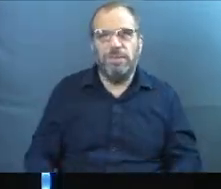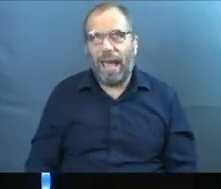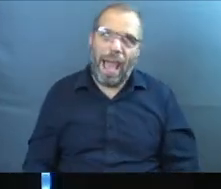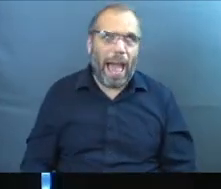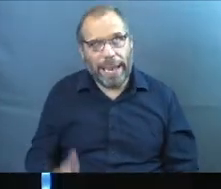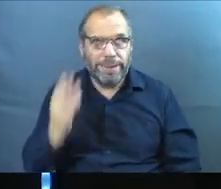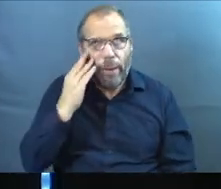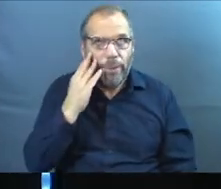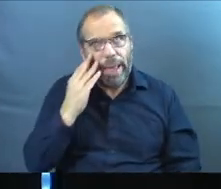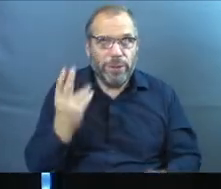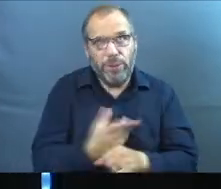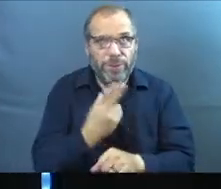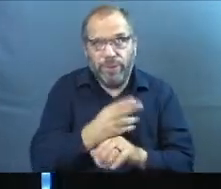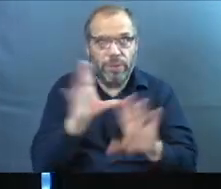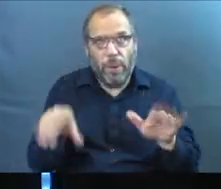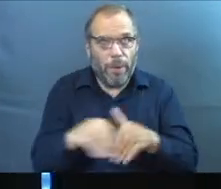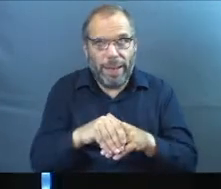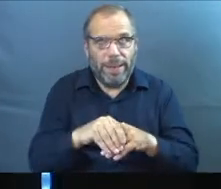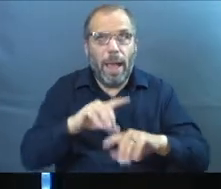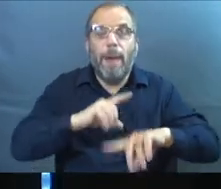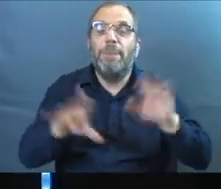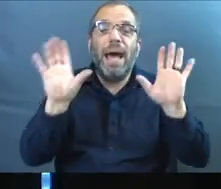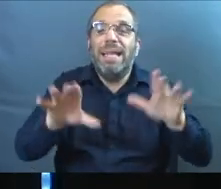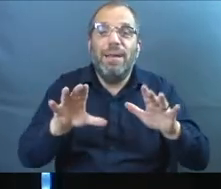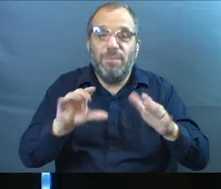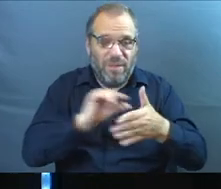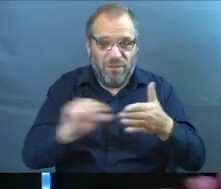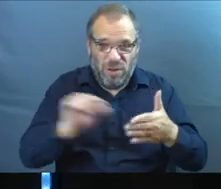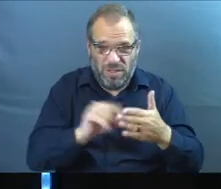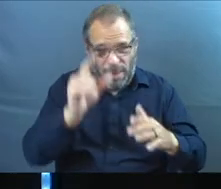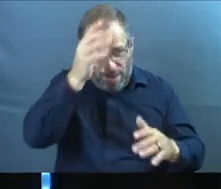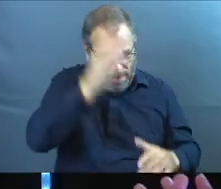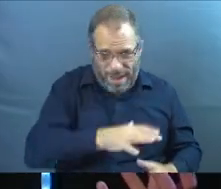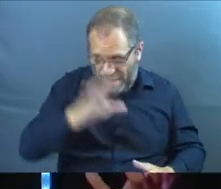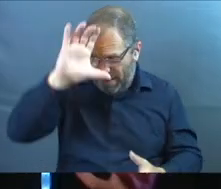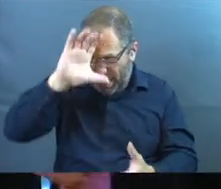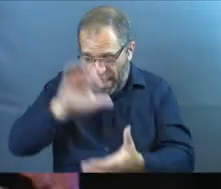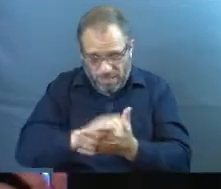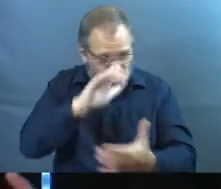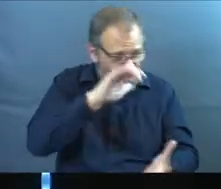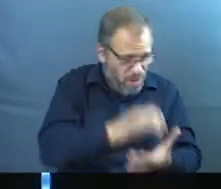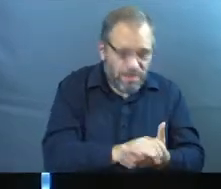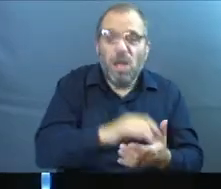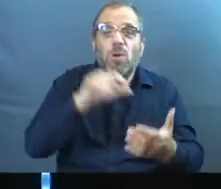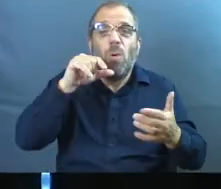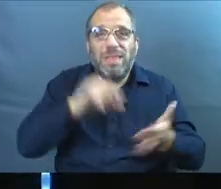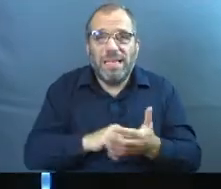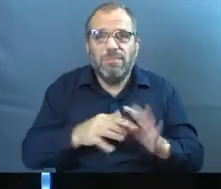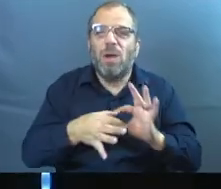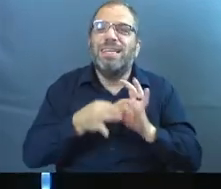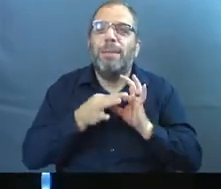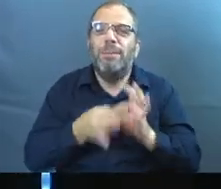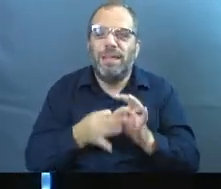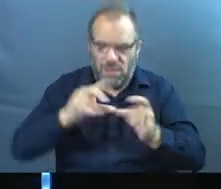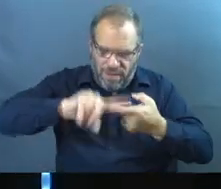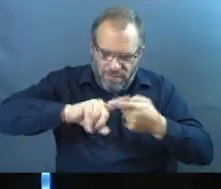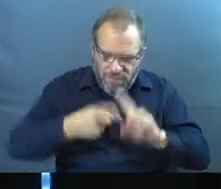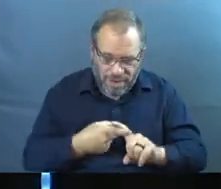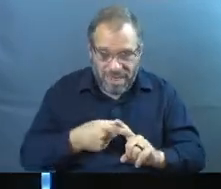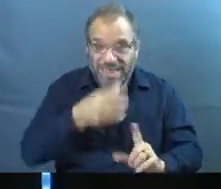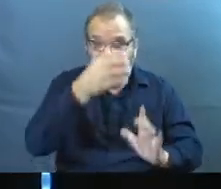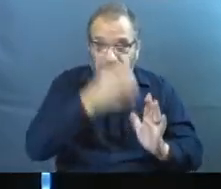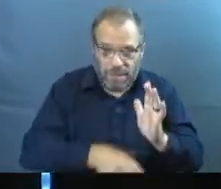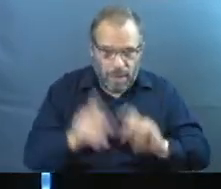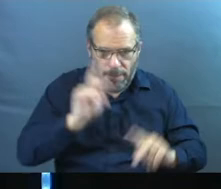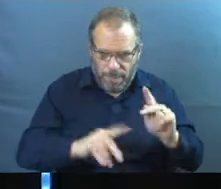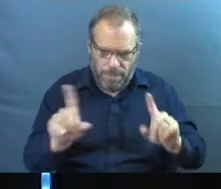Yeah, sure is. You can use it there. But this whole passage is not just about a man and a wife, right? This is like, this is about companionship. This passage